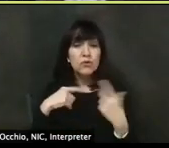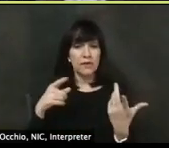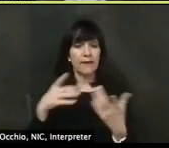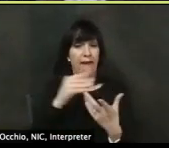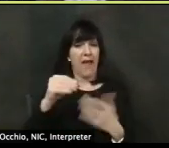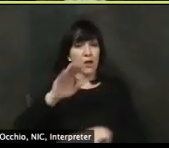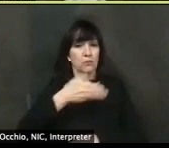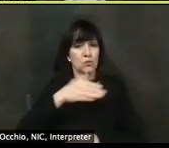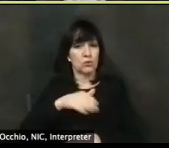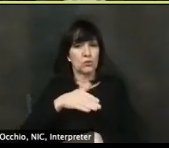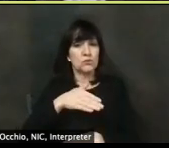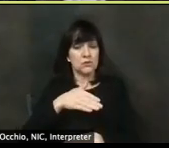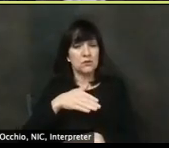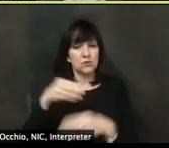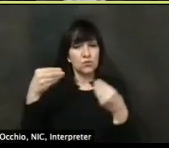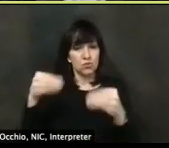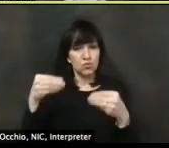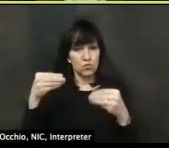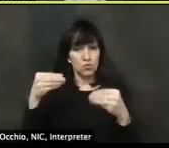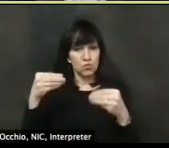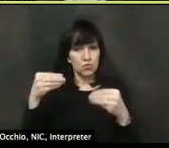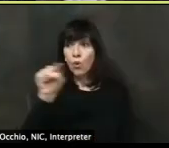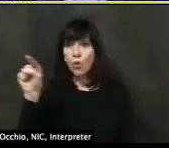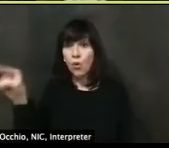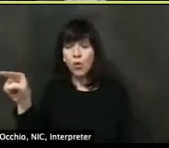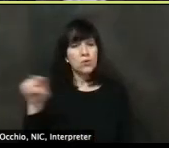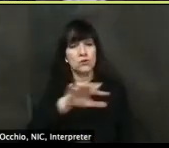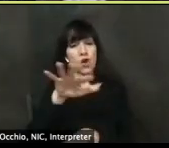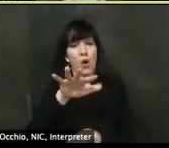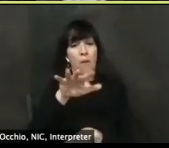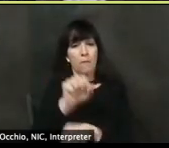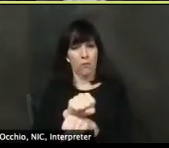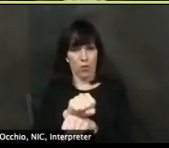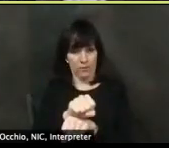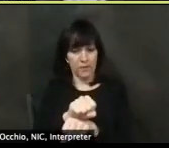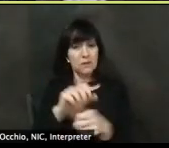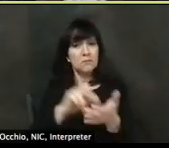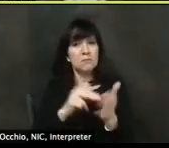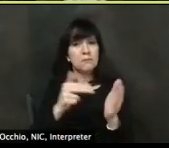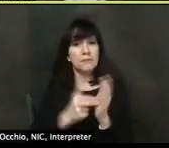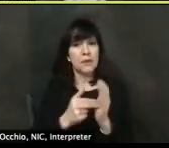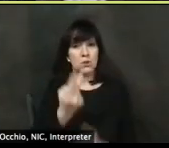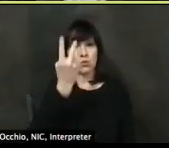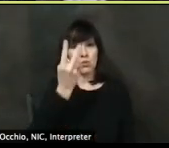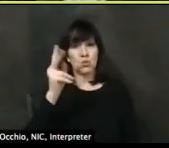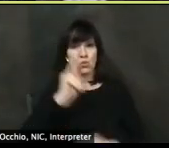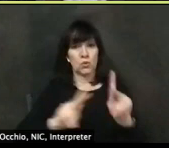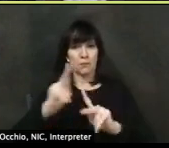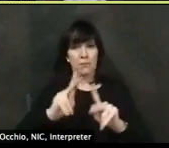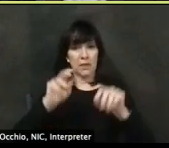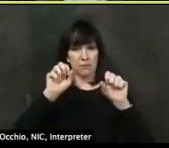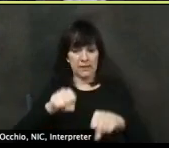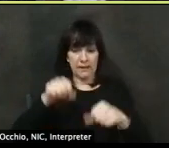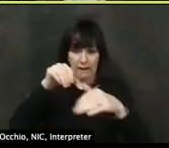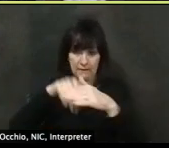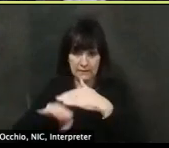transact by appointment only, uh, no more than two, uh, appointments per half hour, um, which is the standard we use